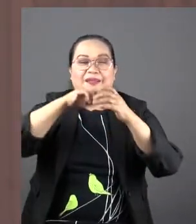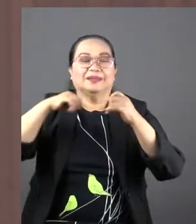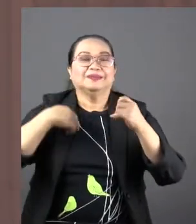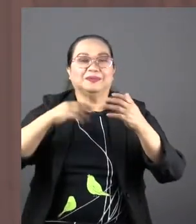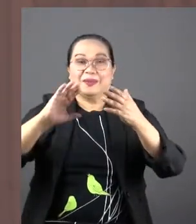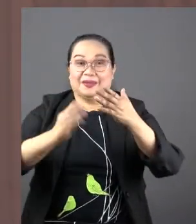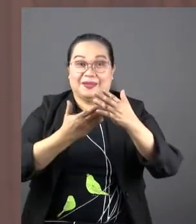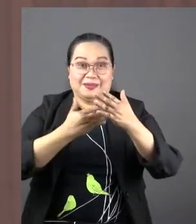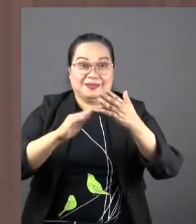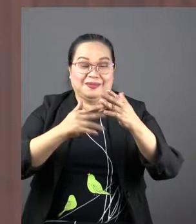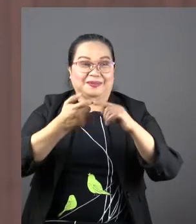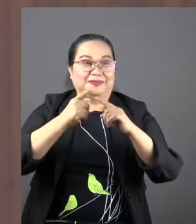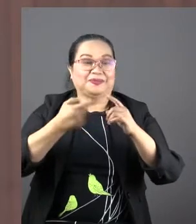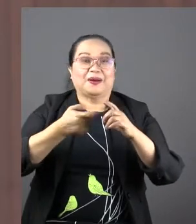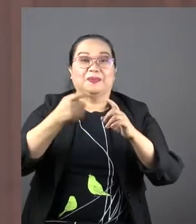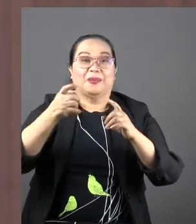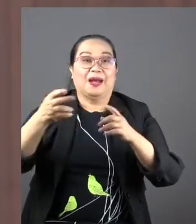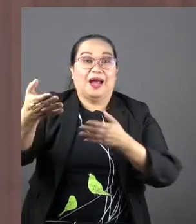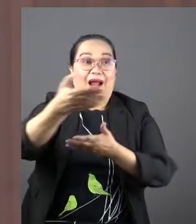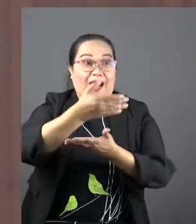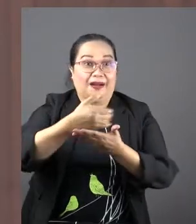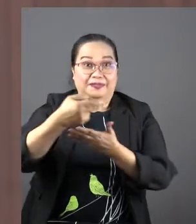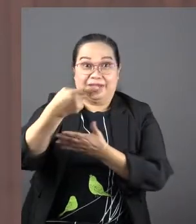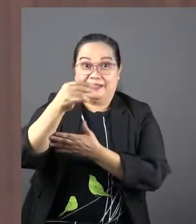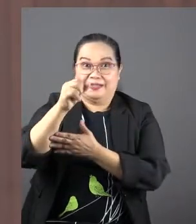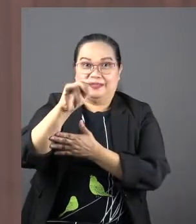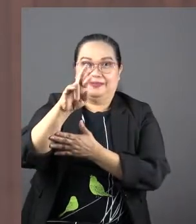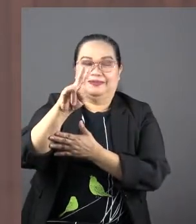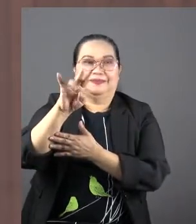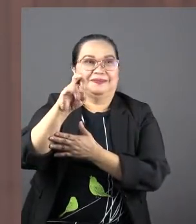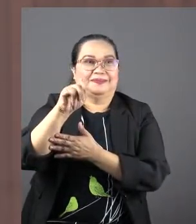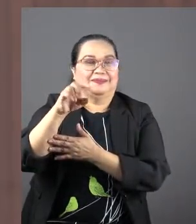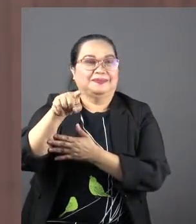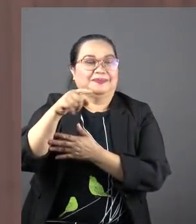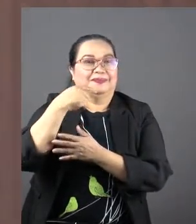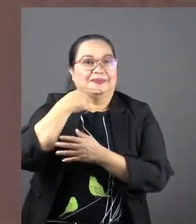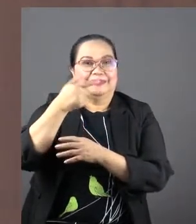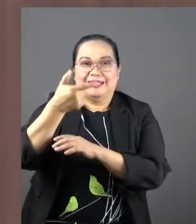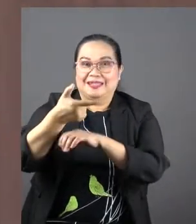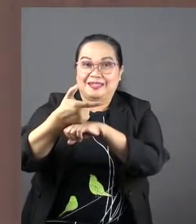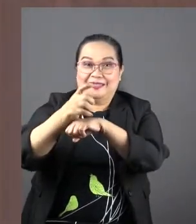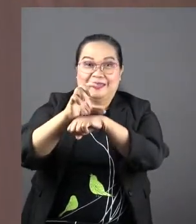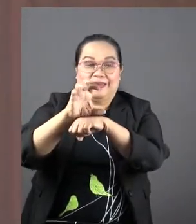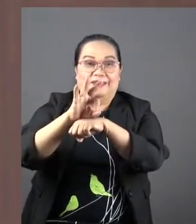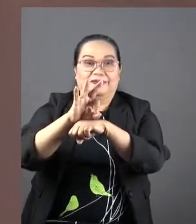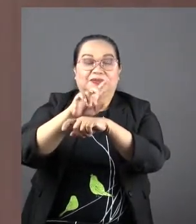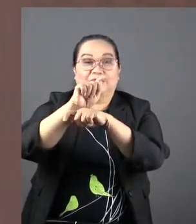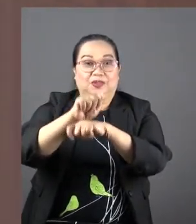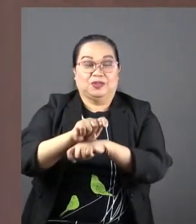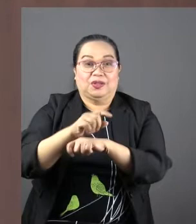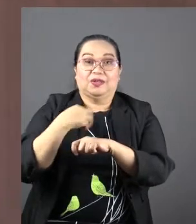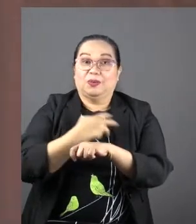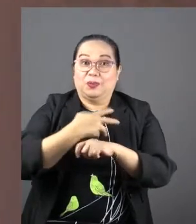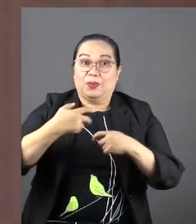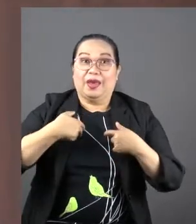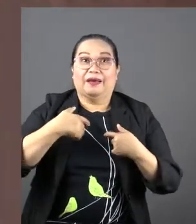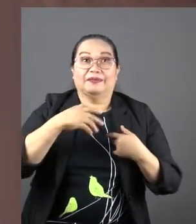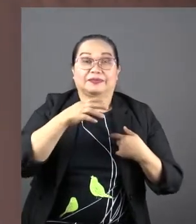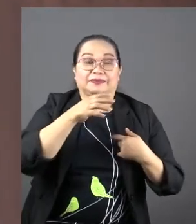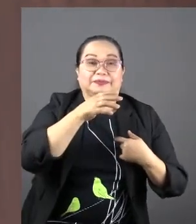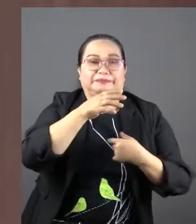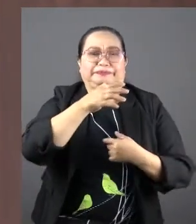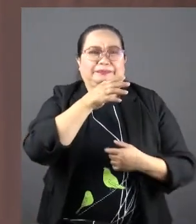song from harvest. And, you know, in the GCF tradition, when we have Mother's Day, it is never